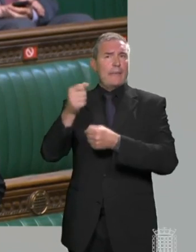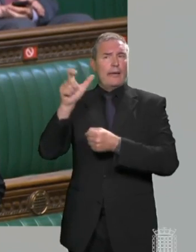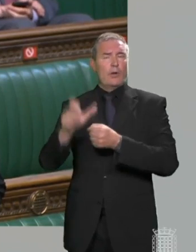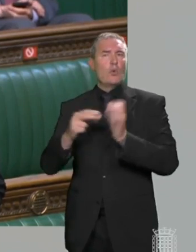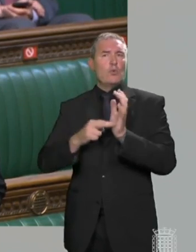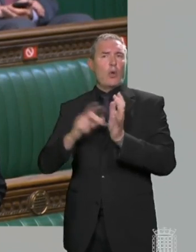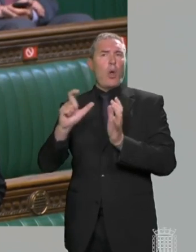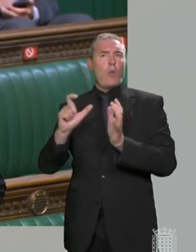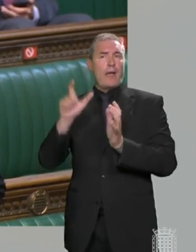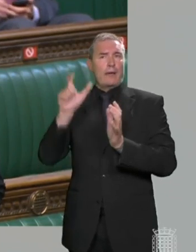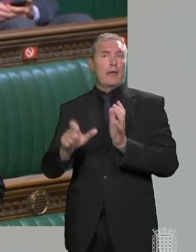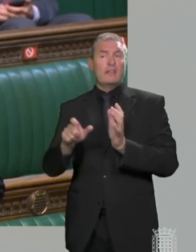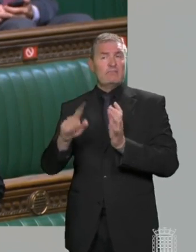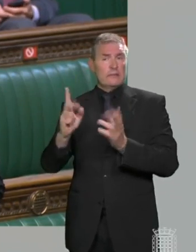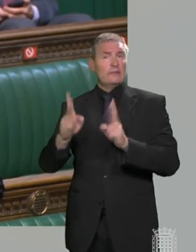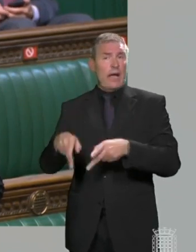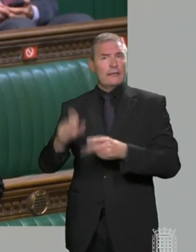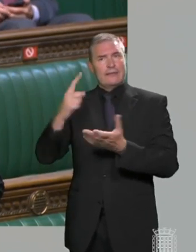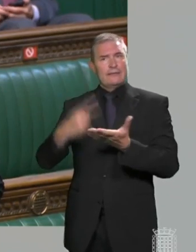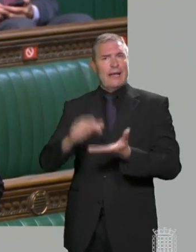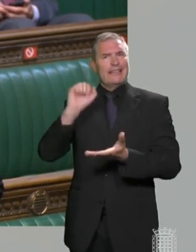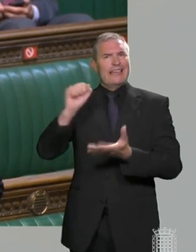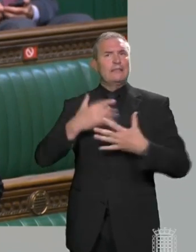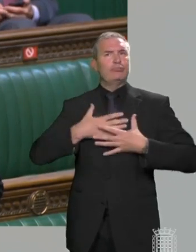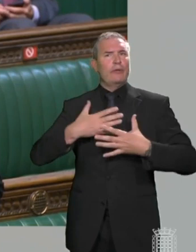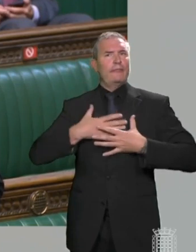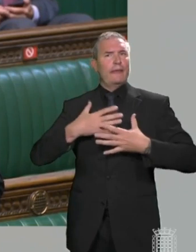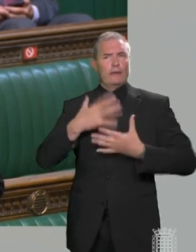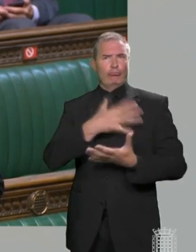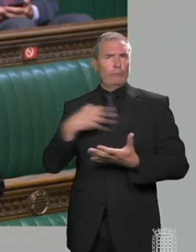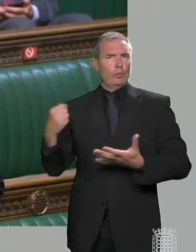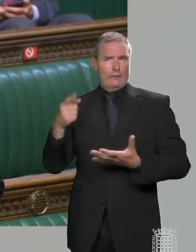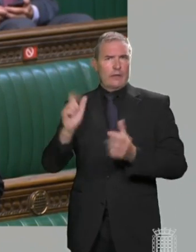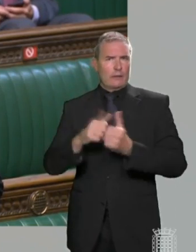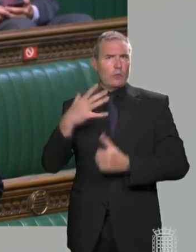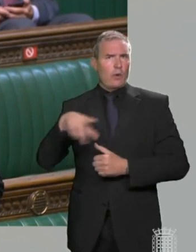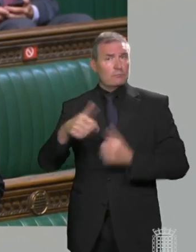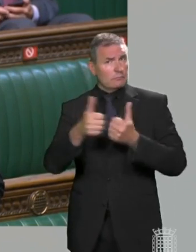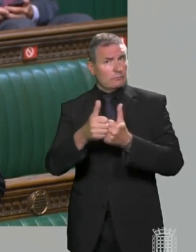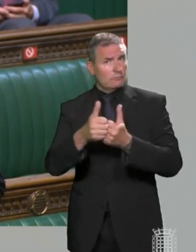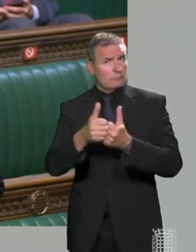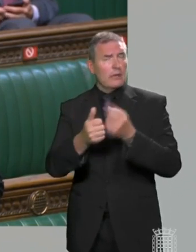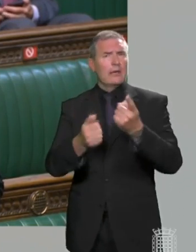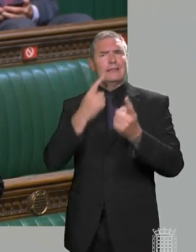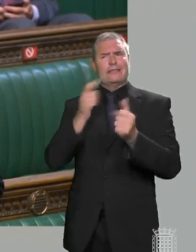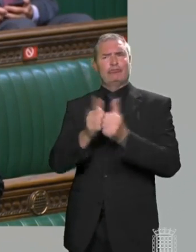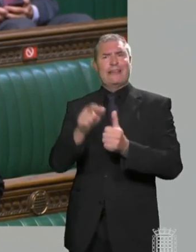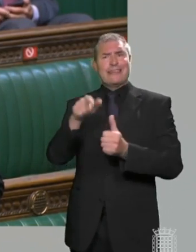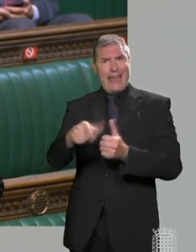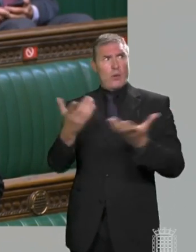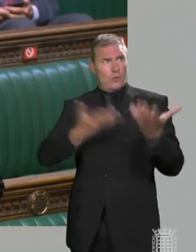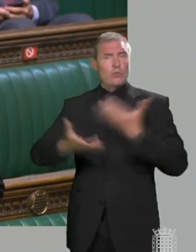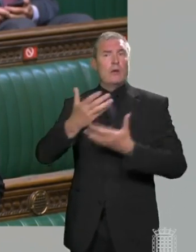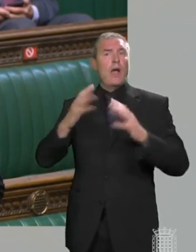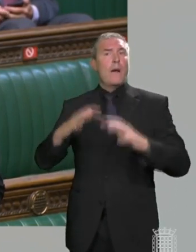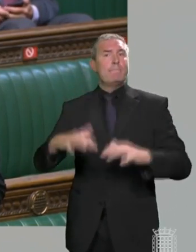who has died after taking the decision to have his breathing support removed? And does my right honourable friend agree that it is now time for